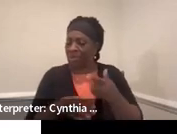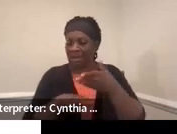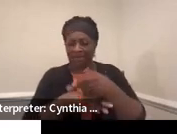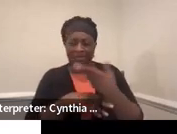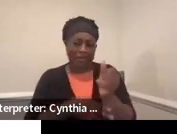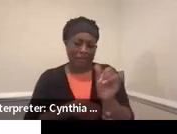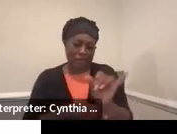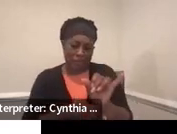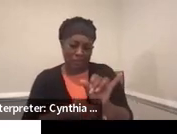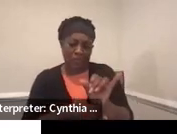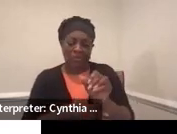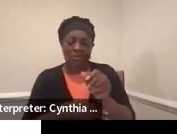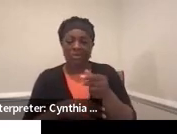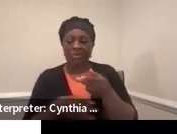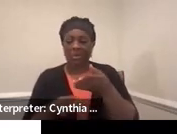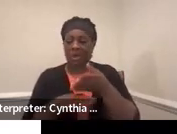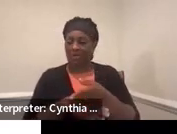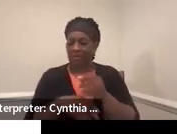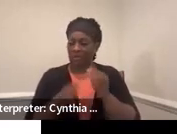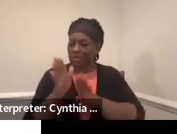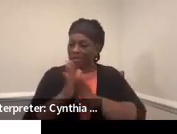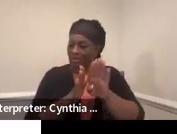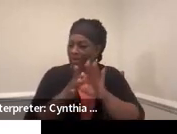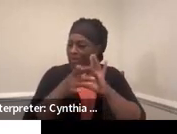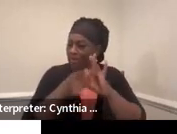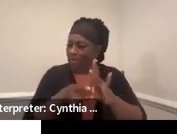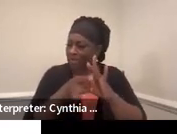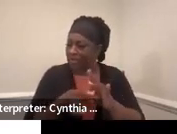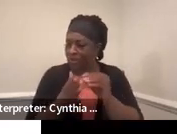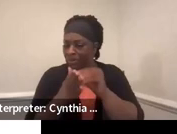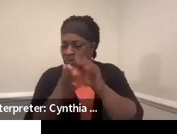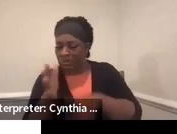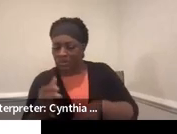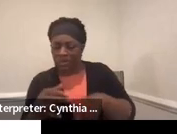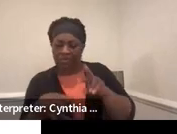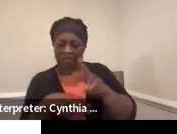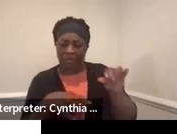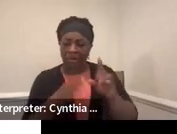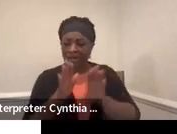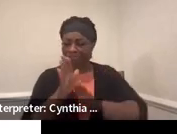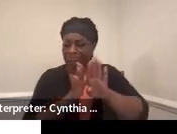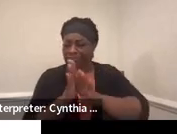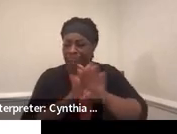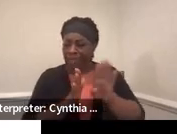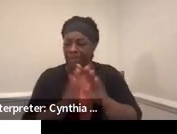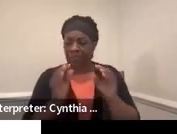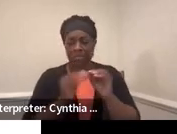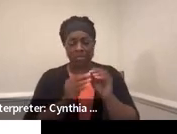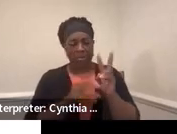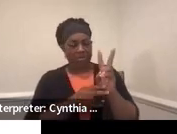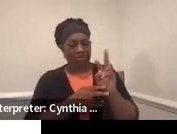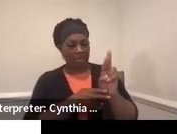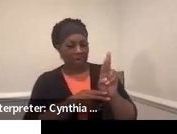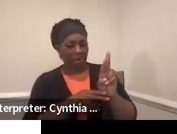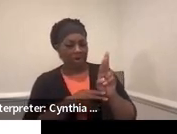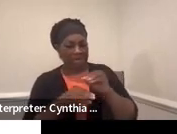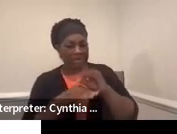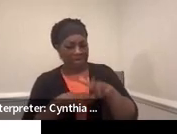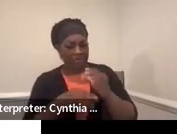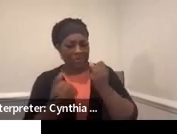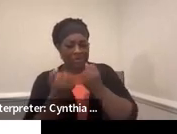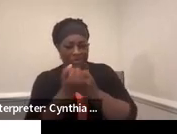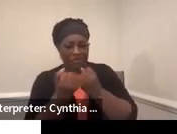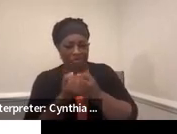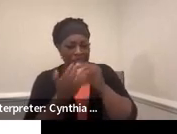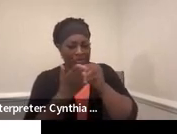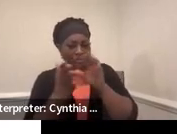So the longer we can develop that relationship, the more the VR counselor will know how to support that student,